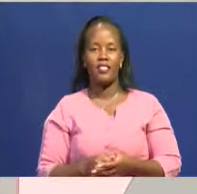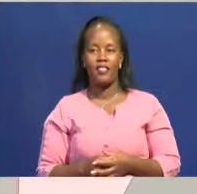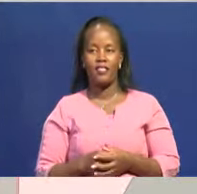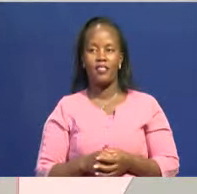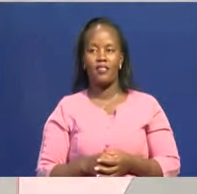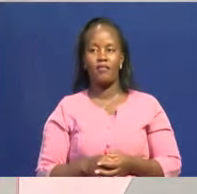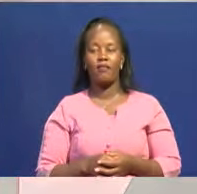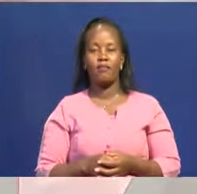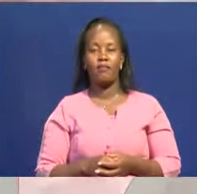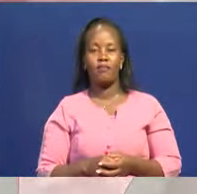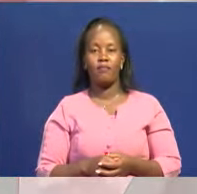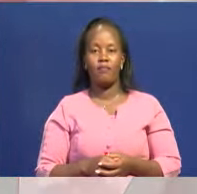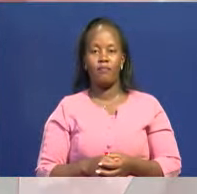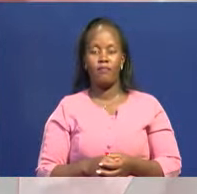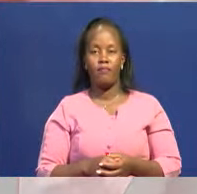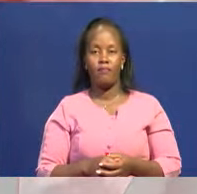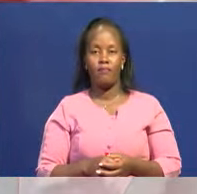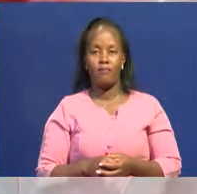bless.